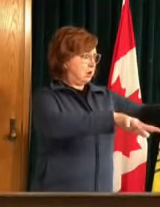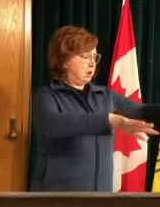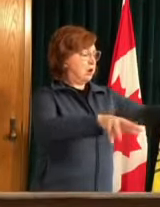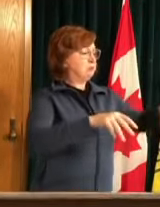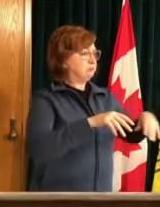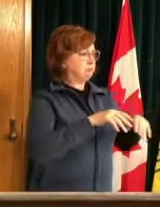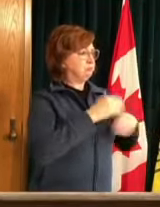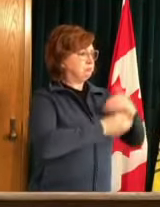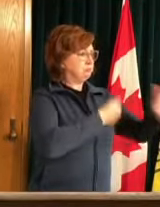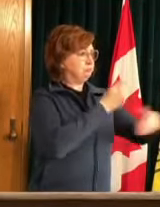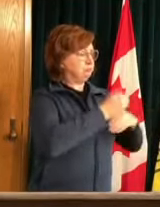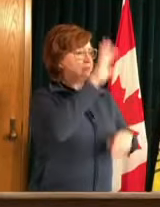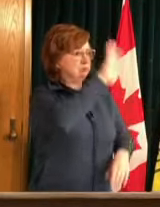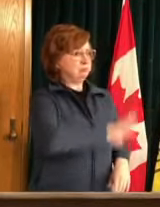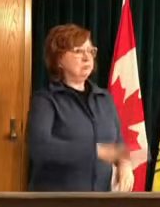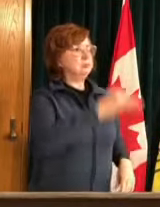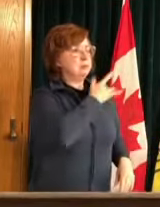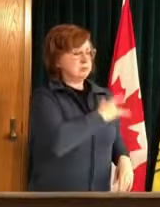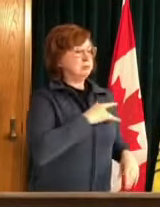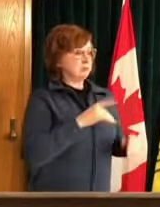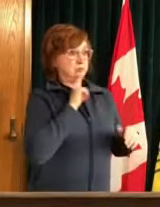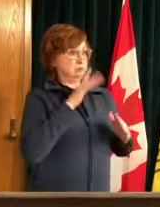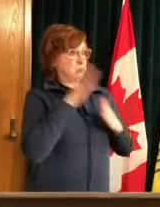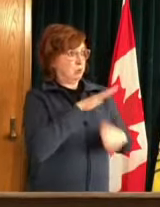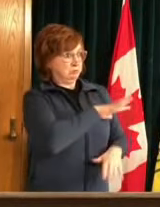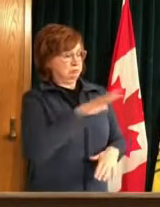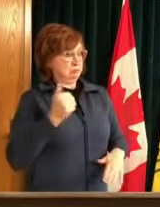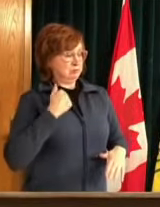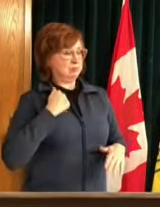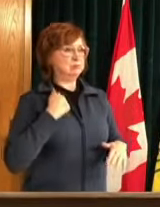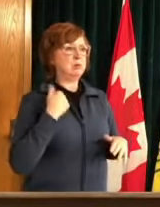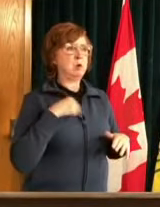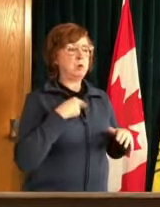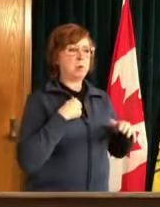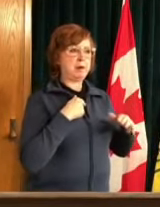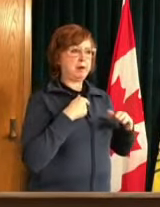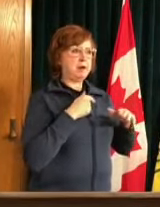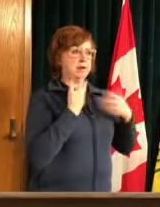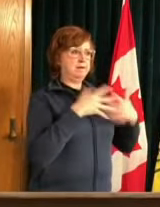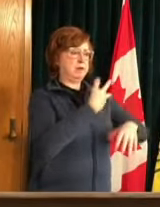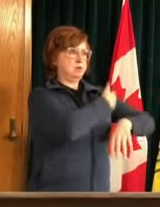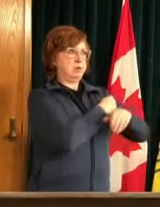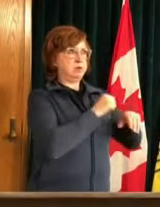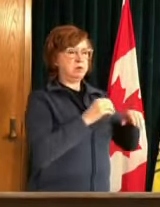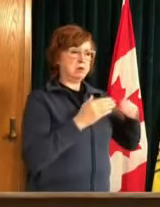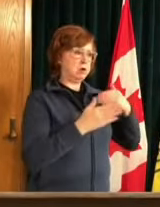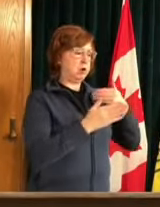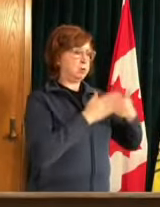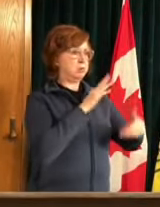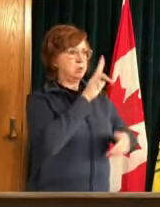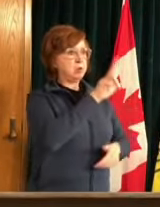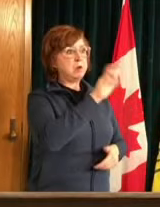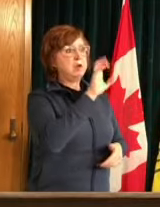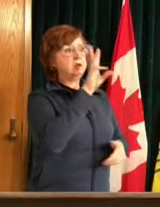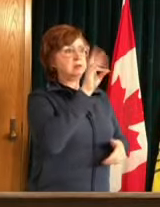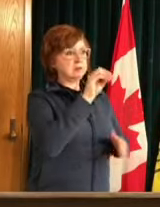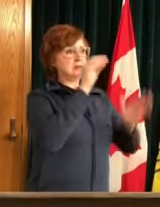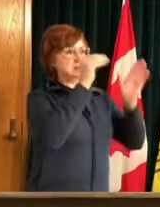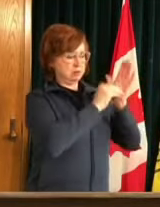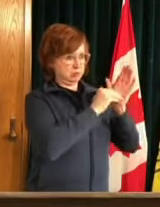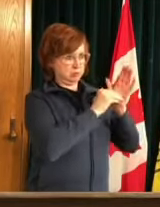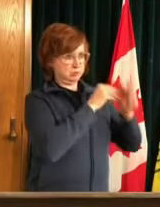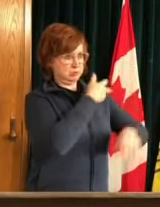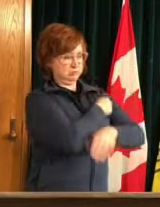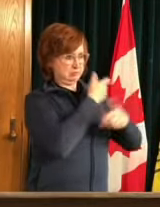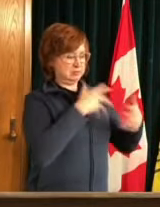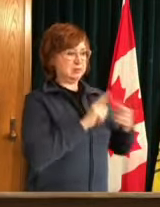vaccine clinics across the province have now administered more than or nearly 360,000 shots that's over 30,000